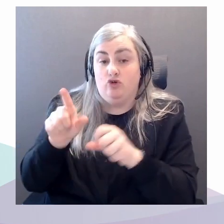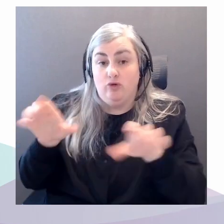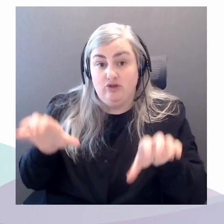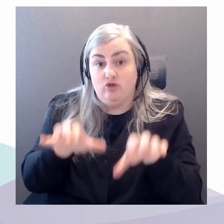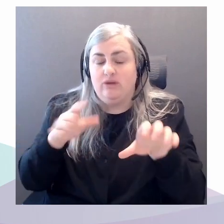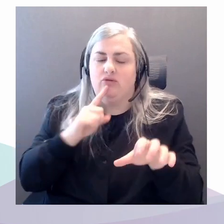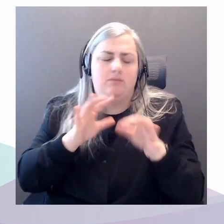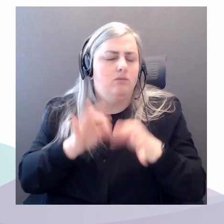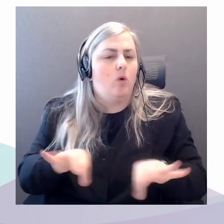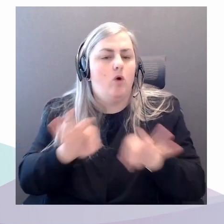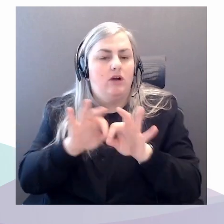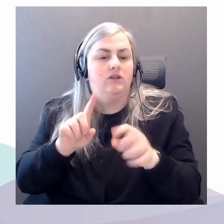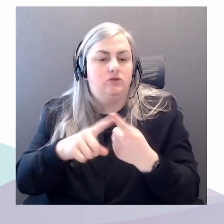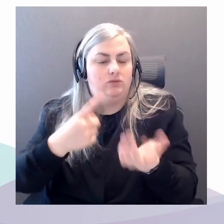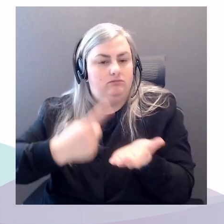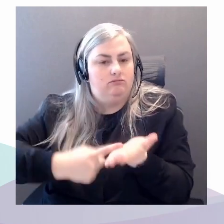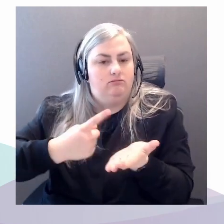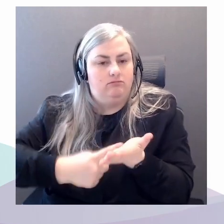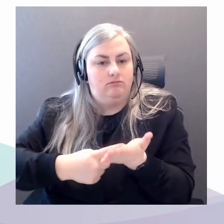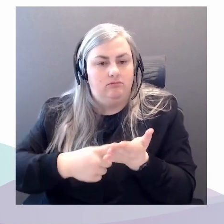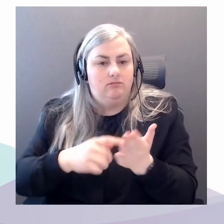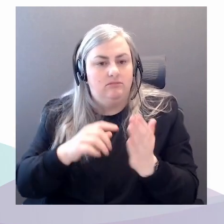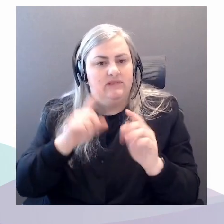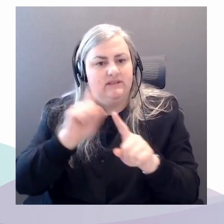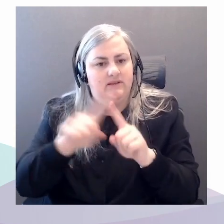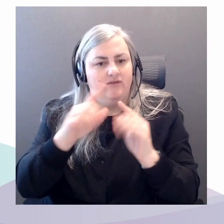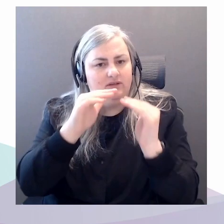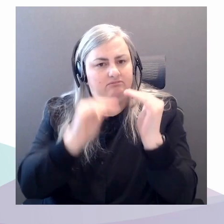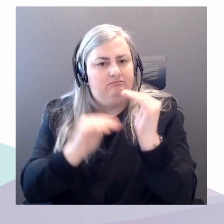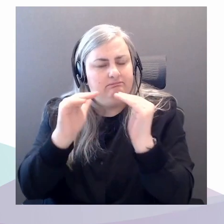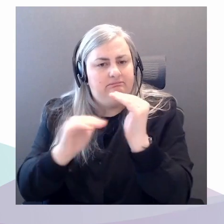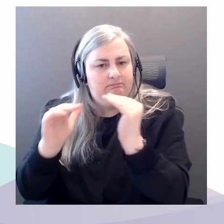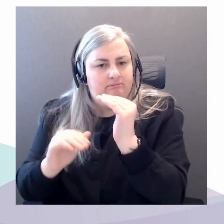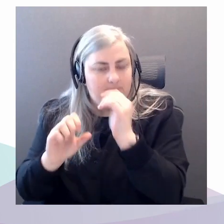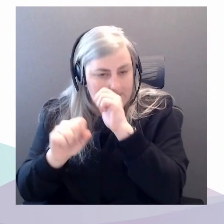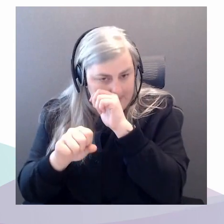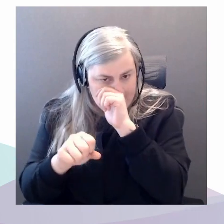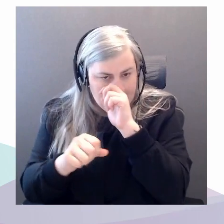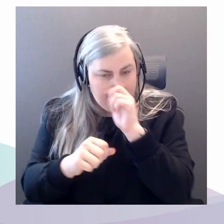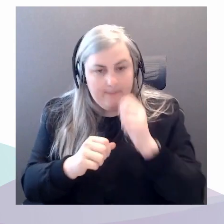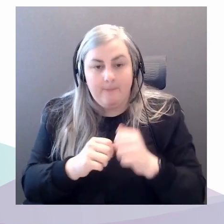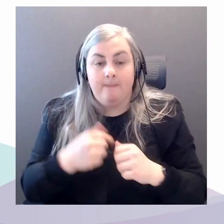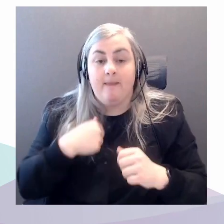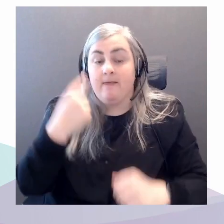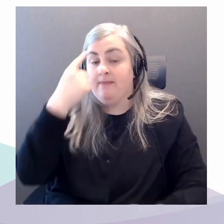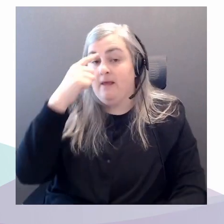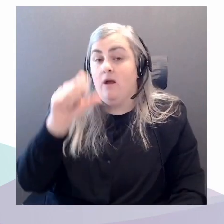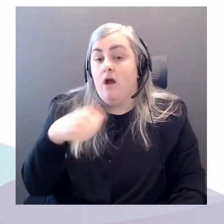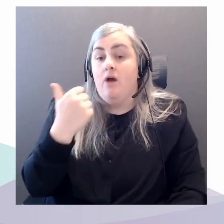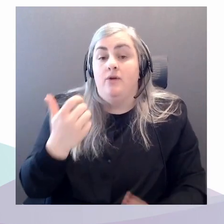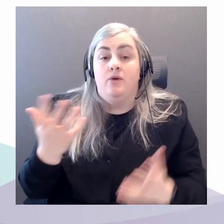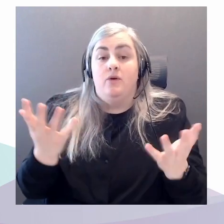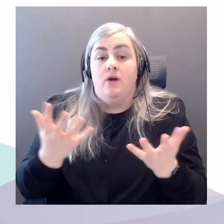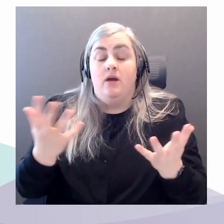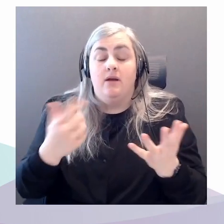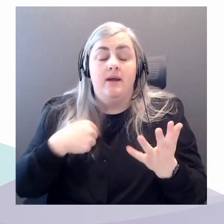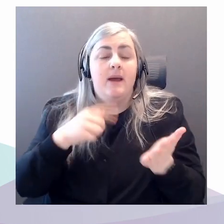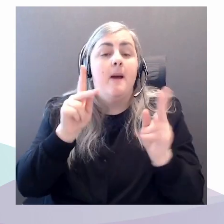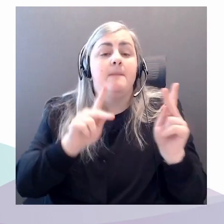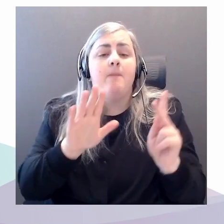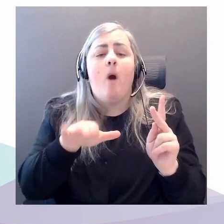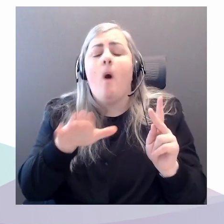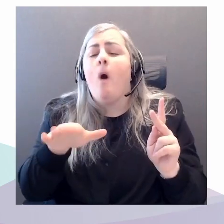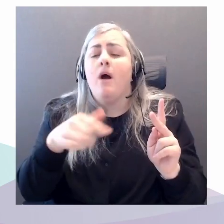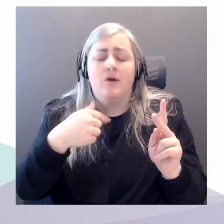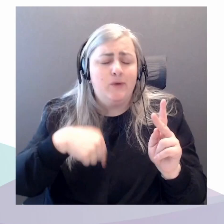of injustices. Yeah, I I think one other thing is that I hear people often say, well, we just really need to take action on these things